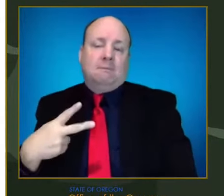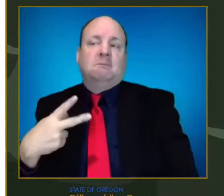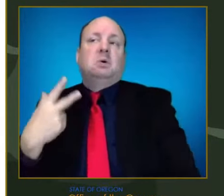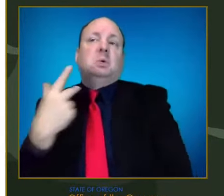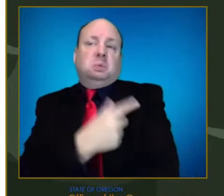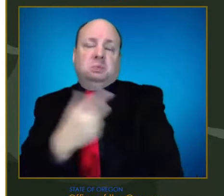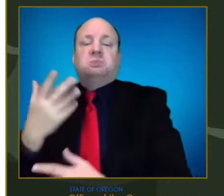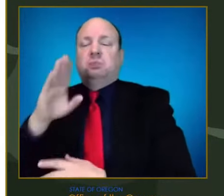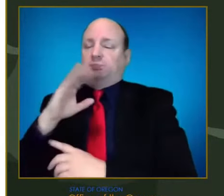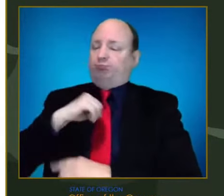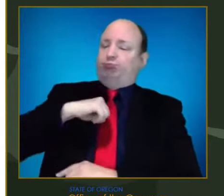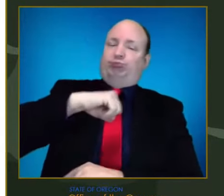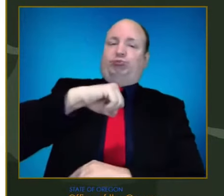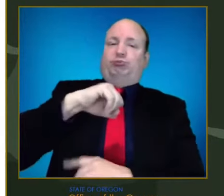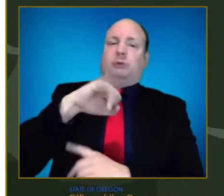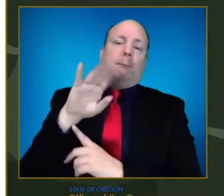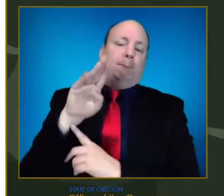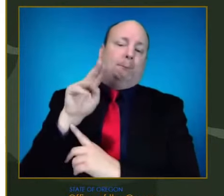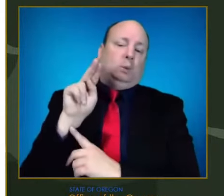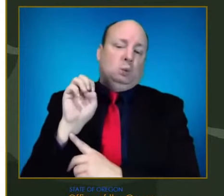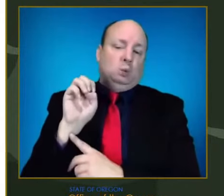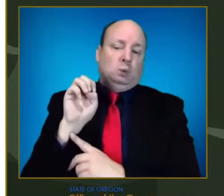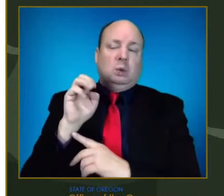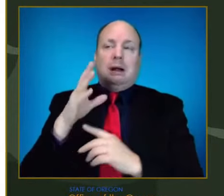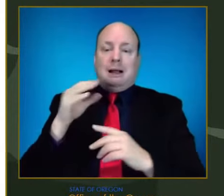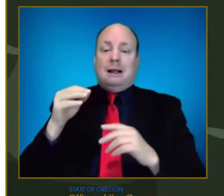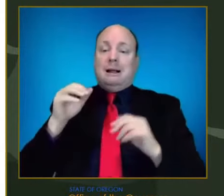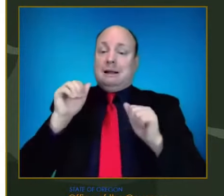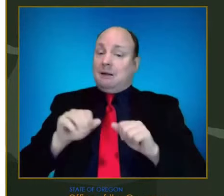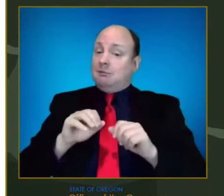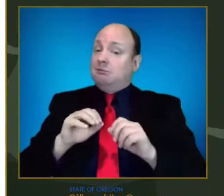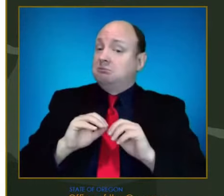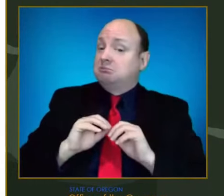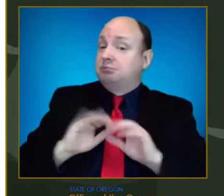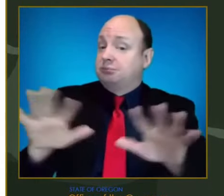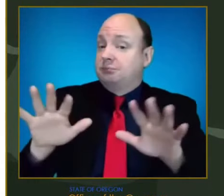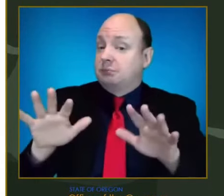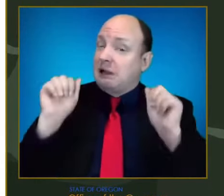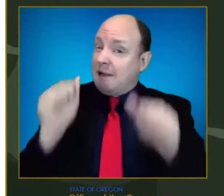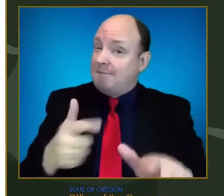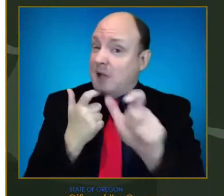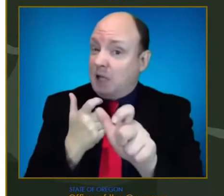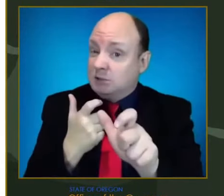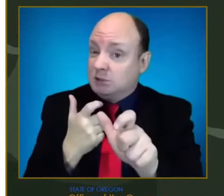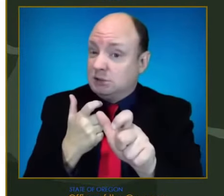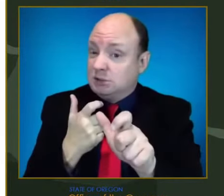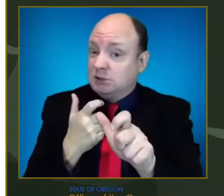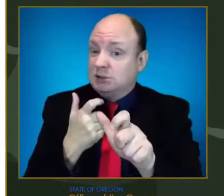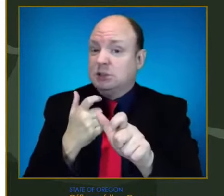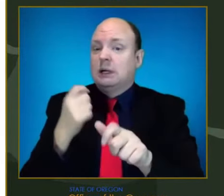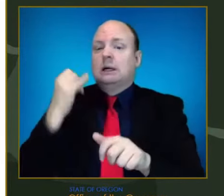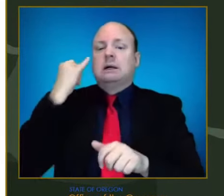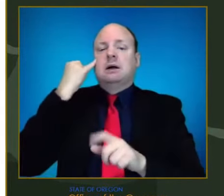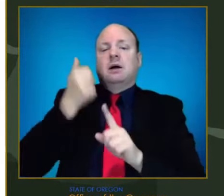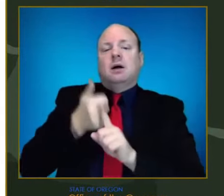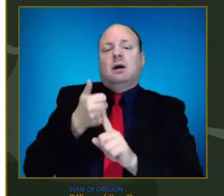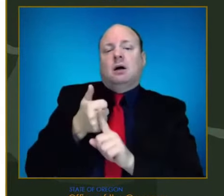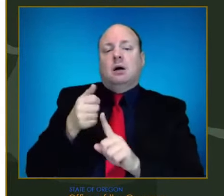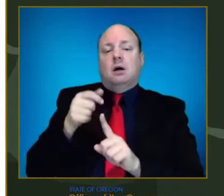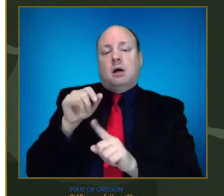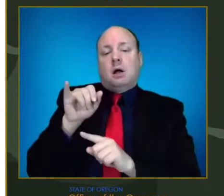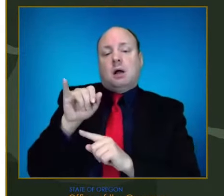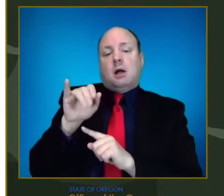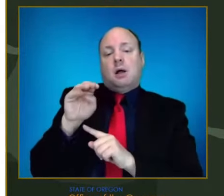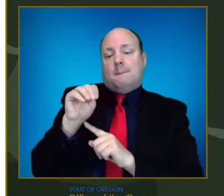fast does this thing spread? It spreads incredibly fast. We know that it's changed. The mutations in it have allowed it to